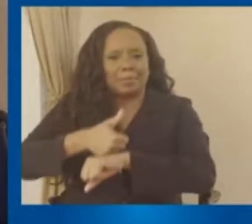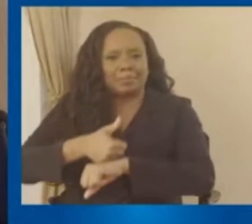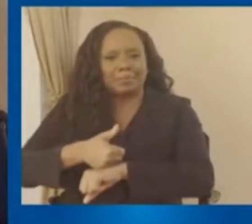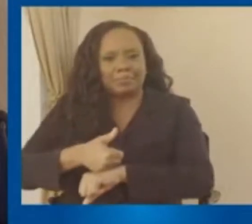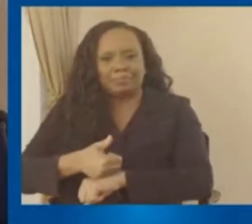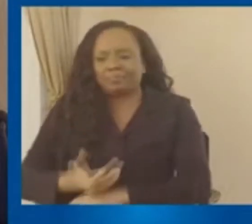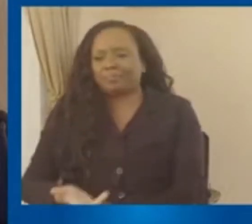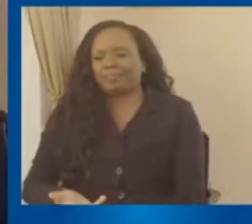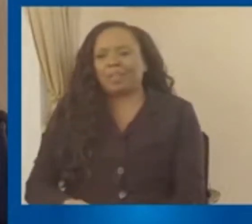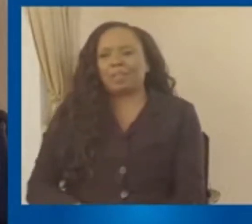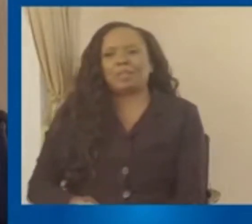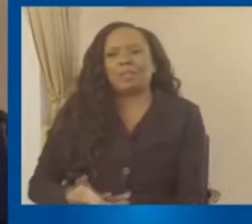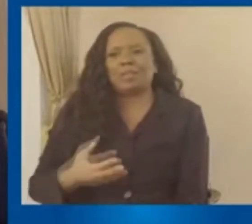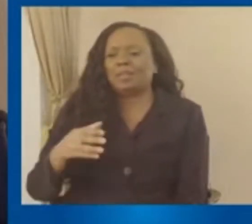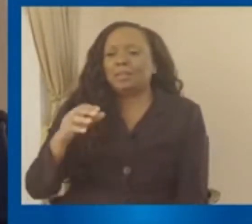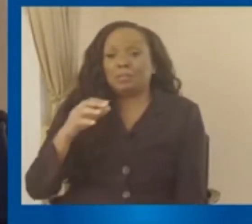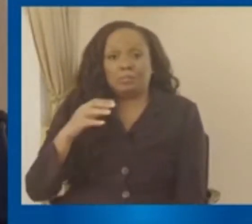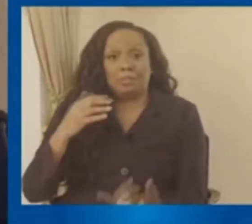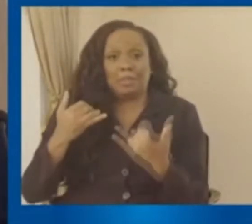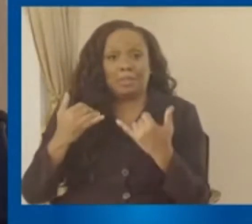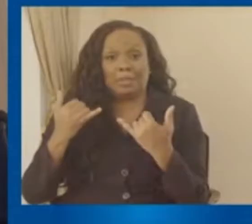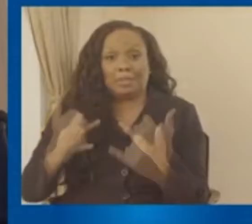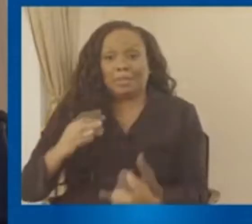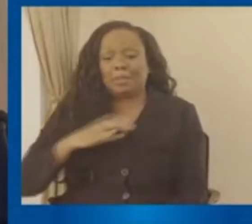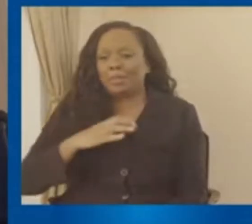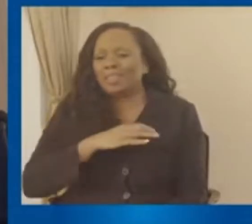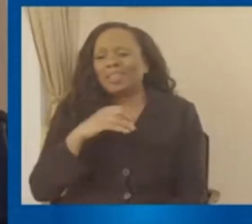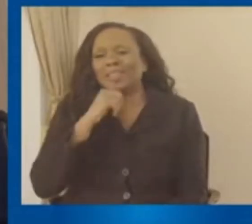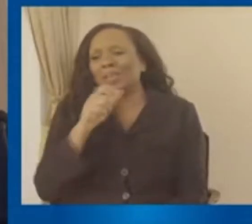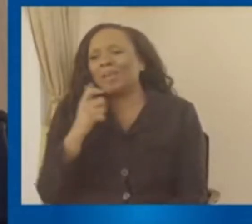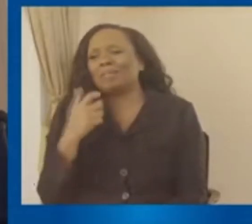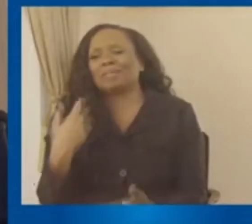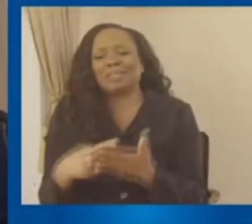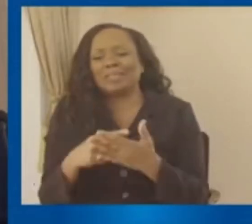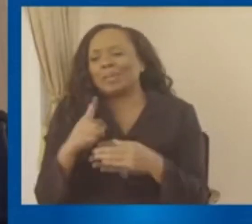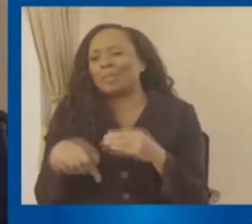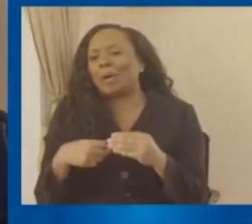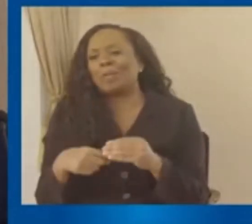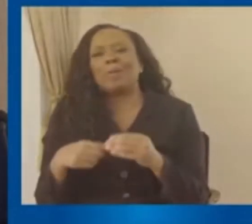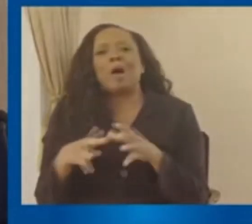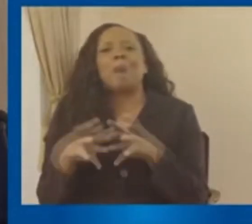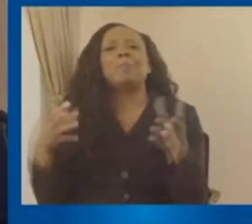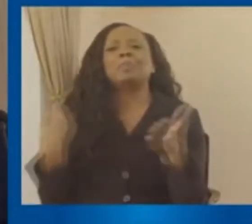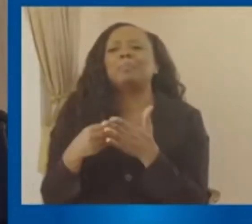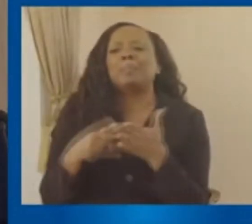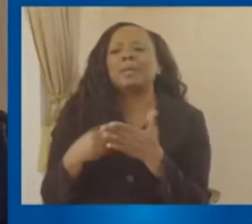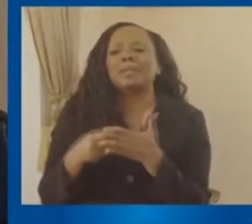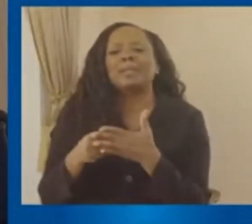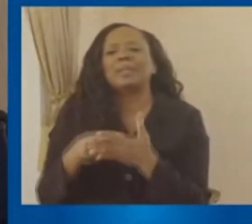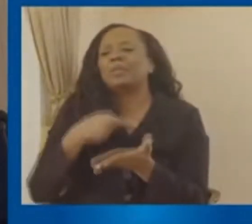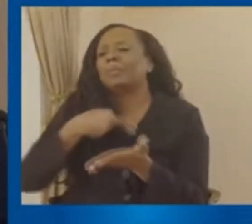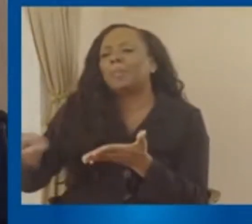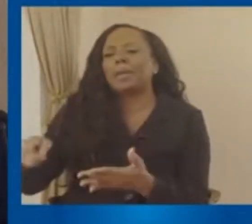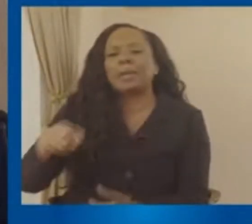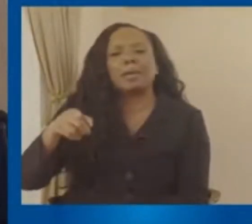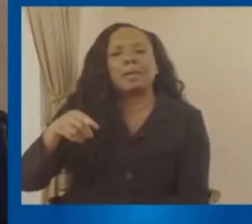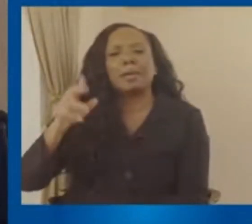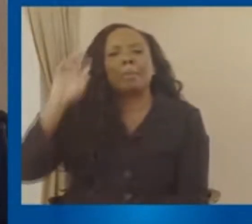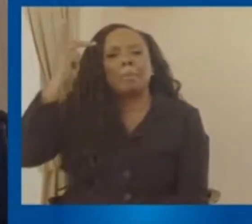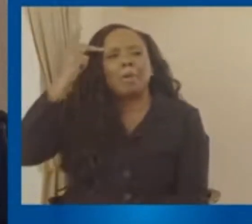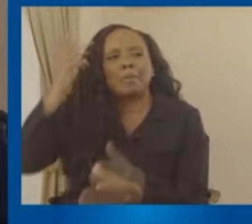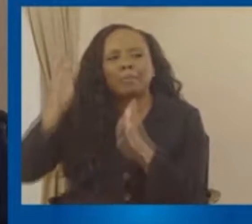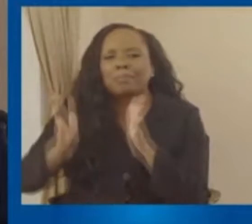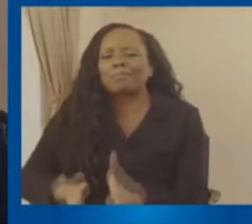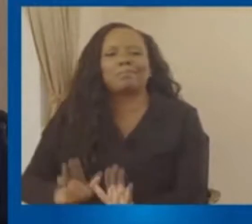commission to be looking at what salaries parliamentarians are to be paid and what are the benefits and so on they're